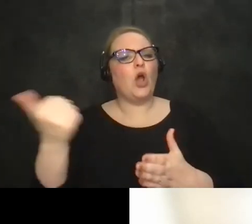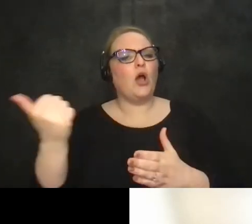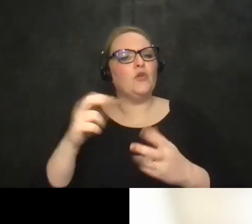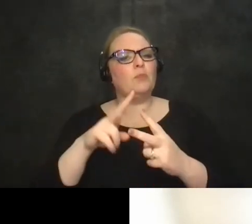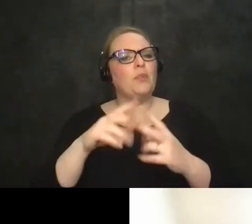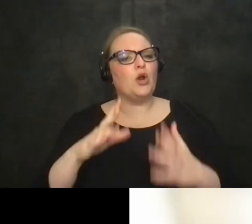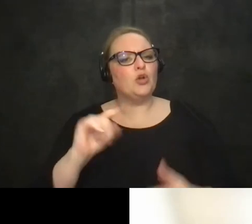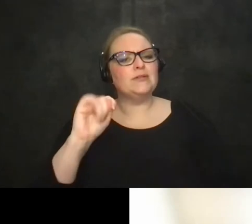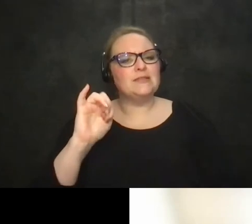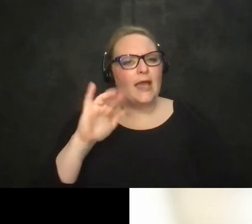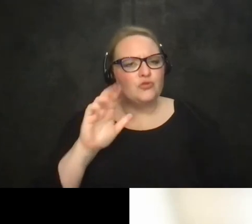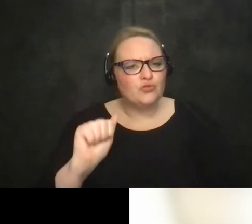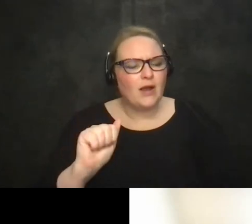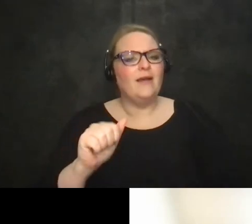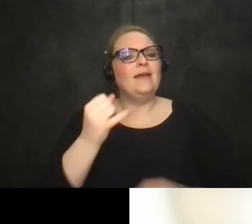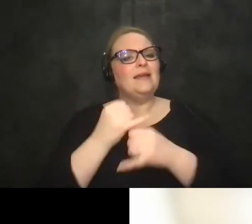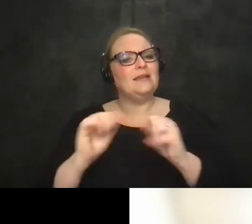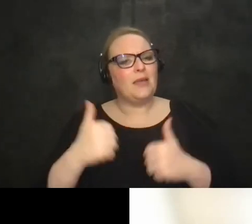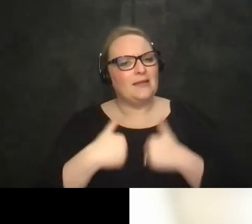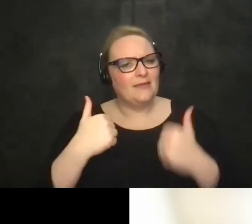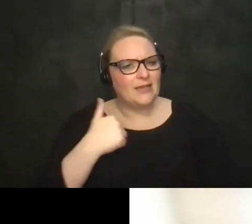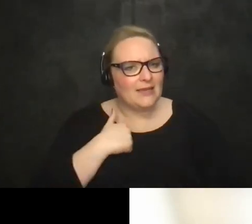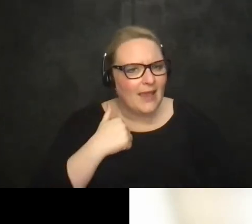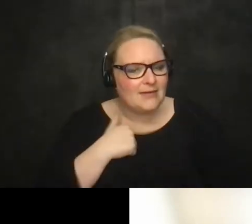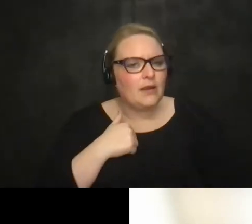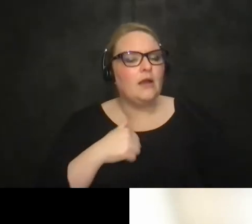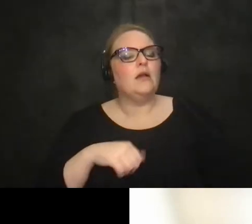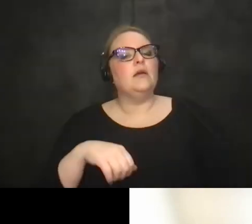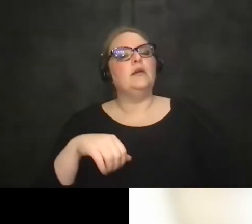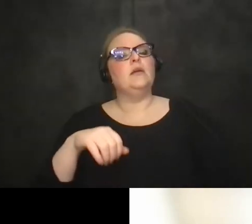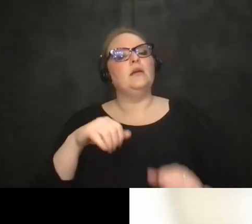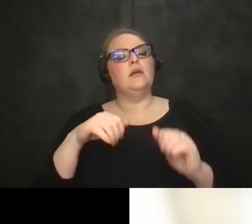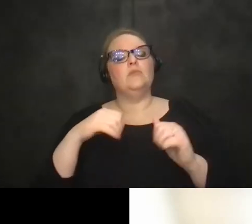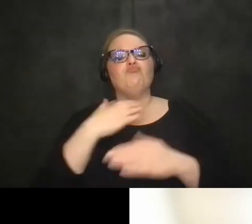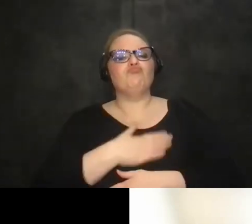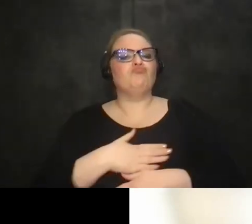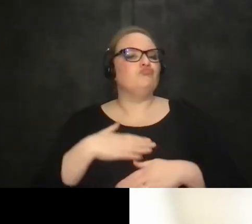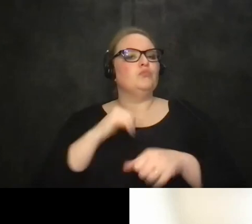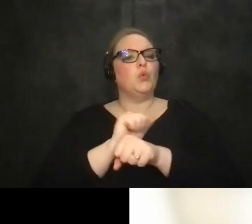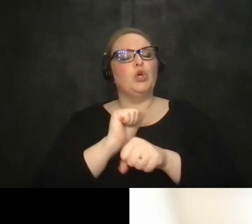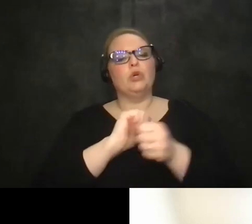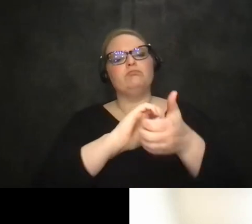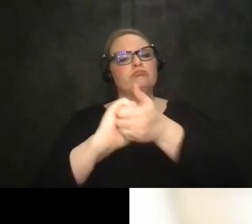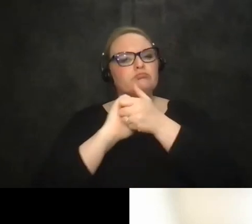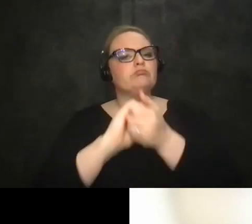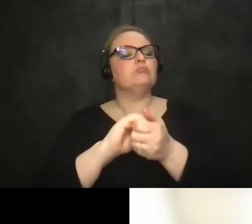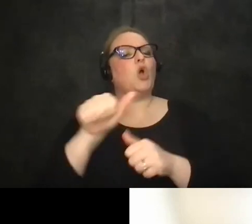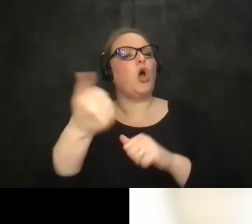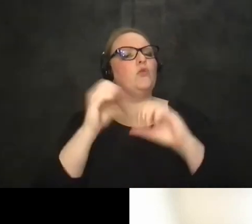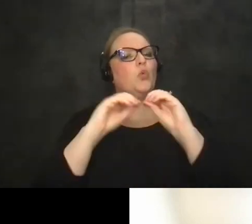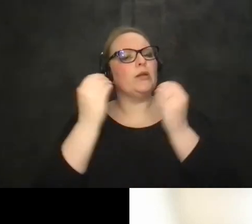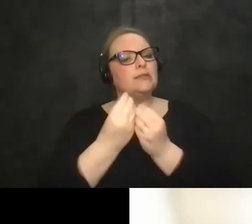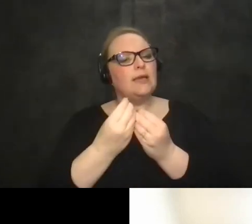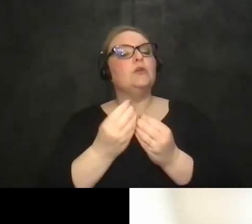who spoke and independent living canada it's been a pleasure organizing this with the other groups in the community and we will